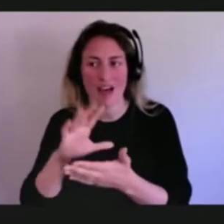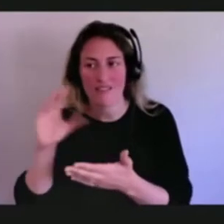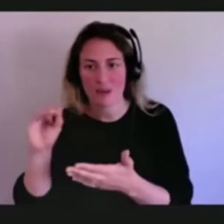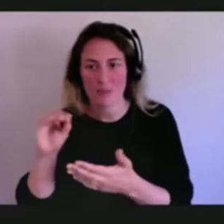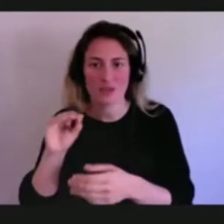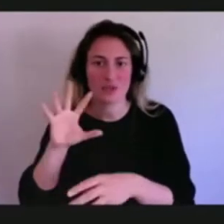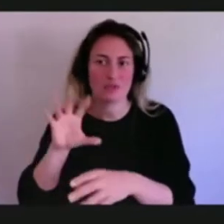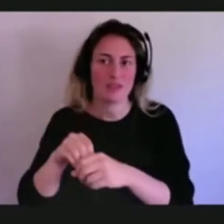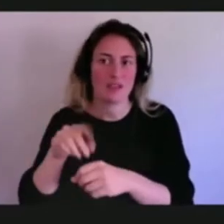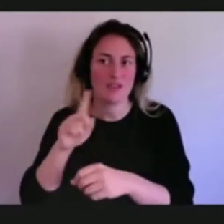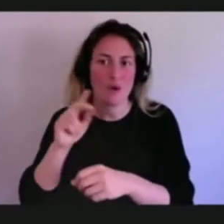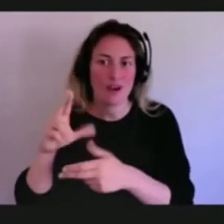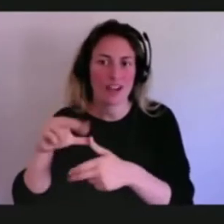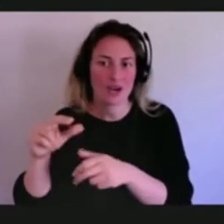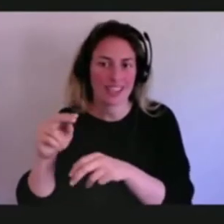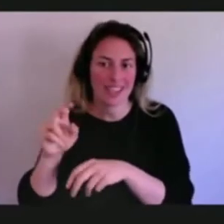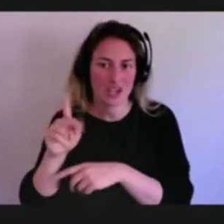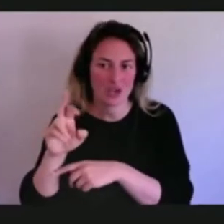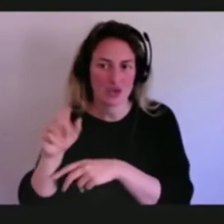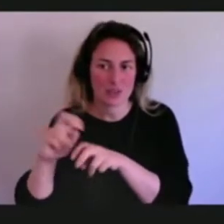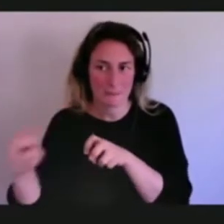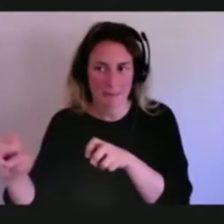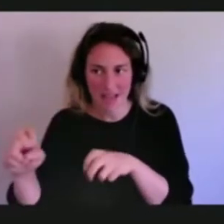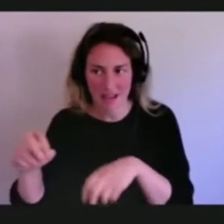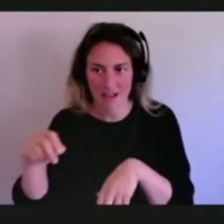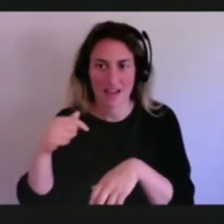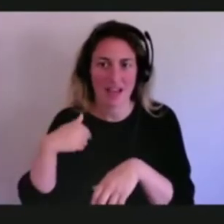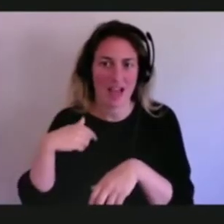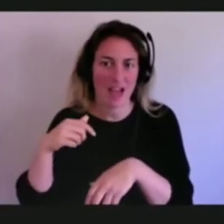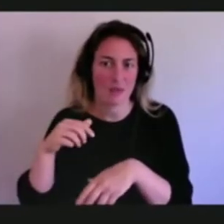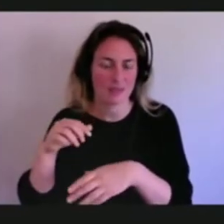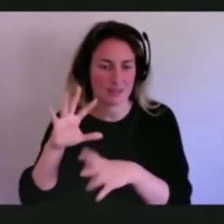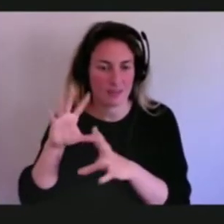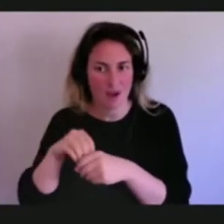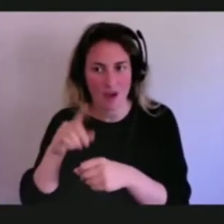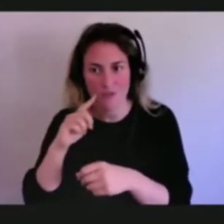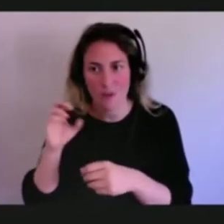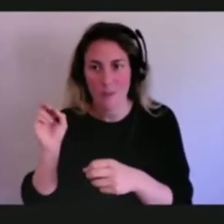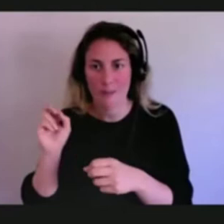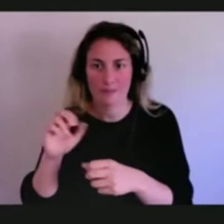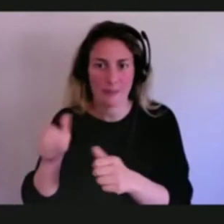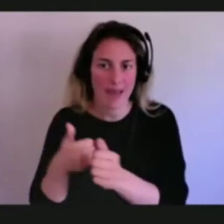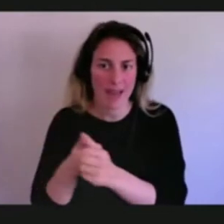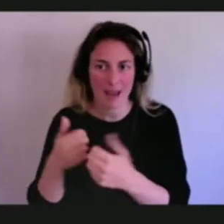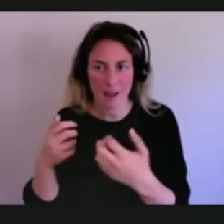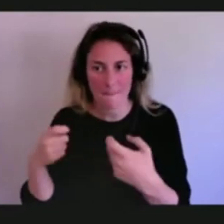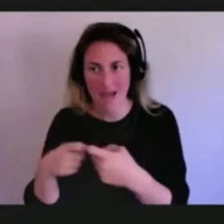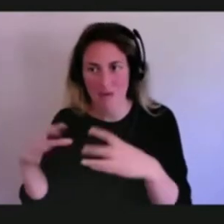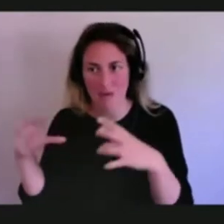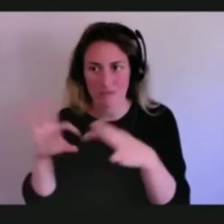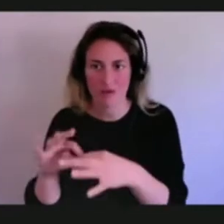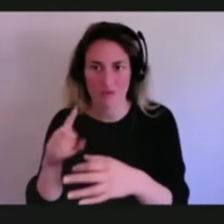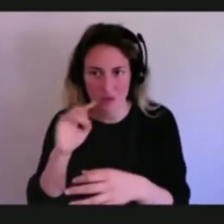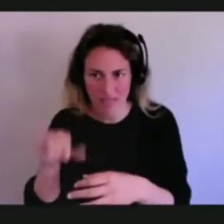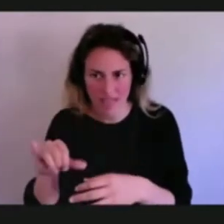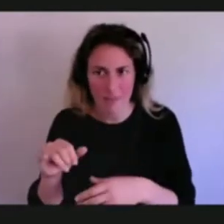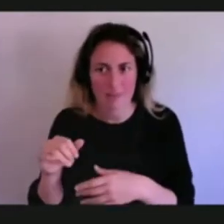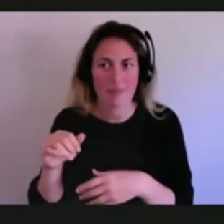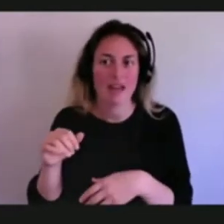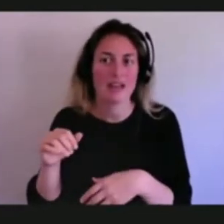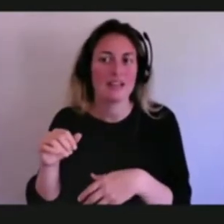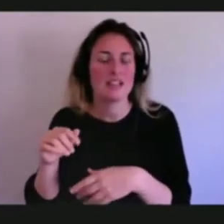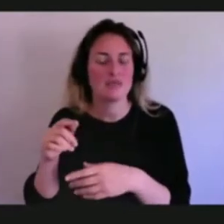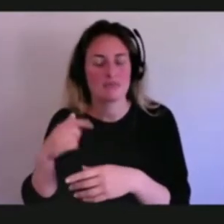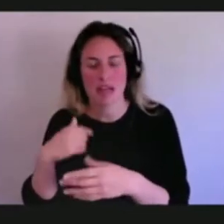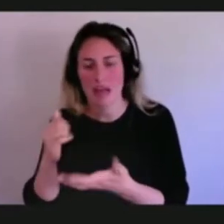power. It was a big deal coming out of that panel and that recommendation. Understanding the public interest goals, what, maybe some of legal